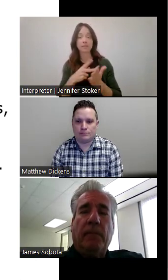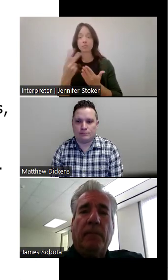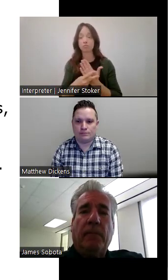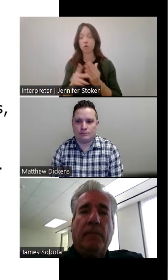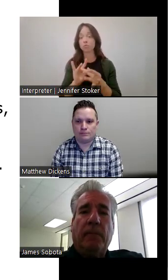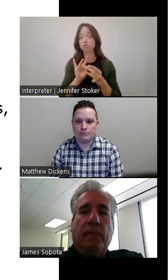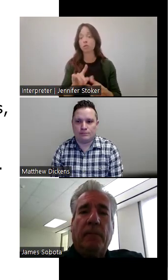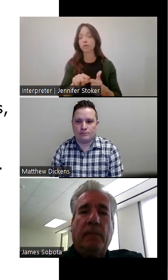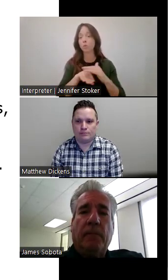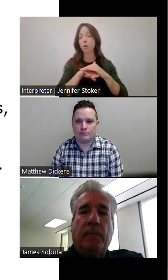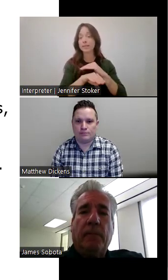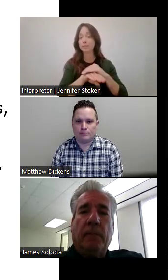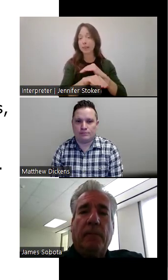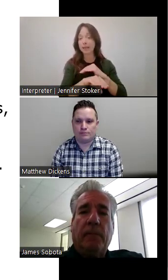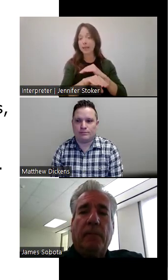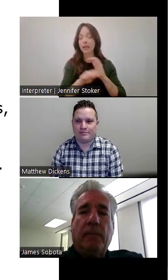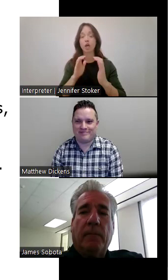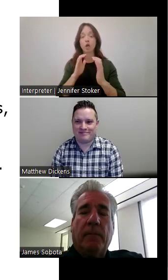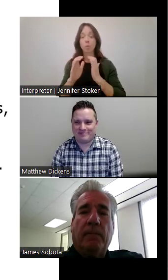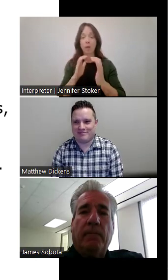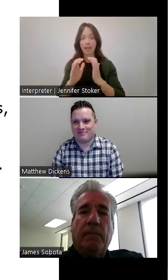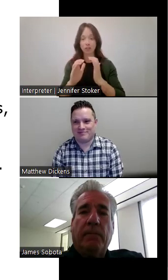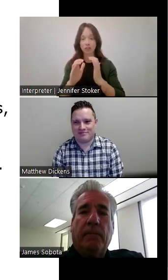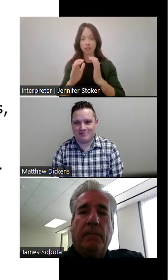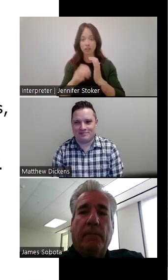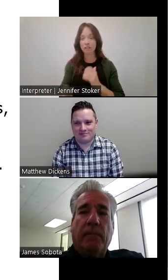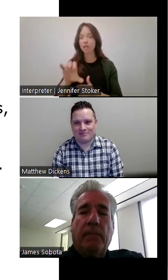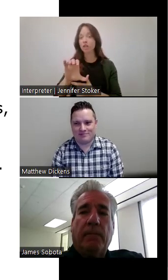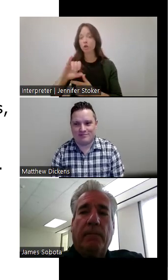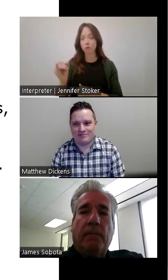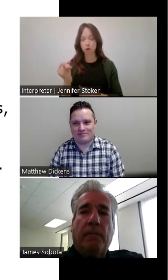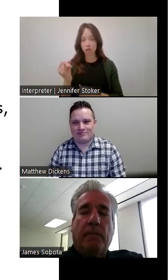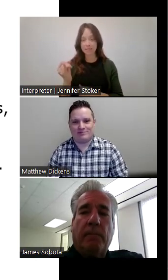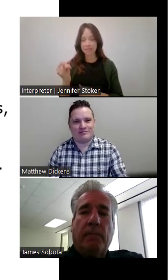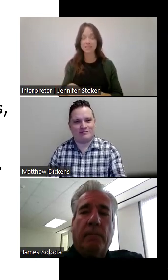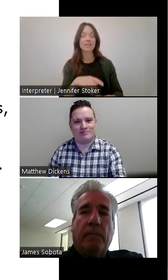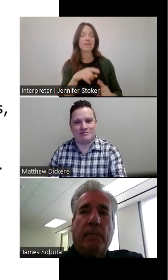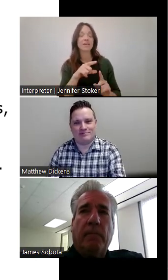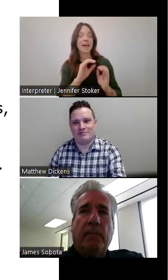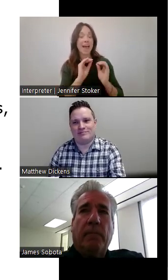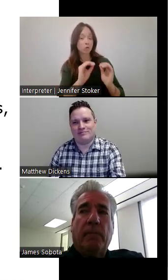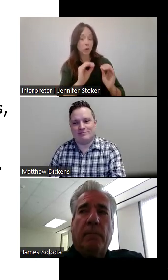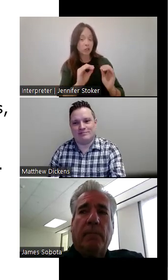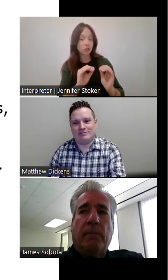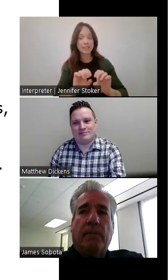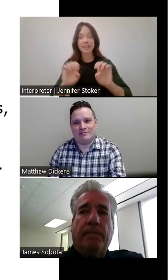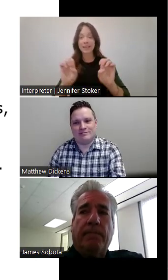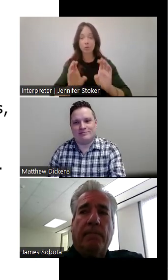of accessibility, communication, criminal justice, education, emergency preparedness,